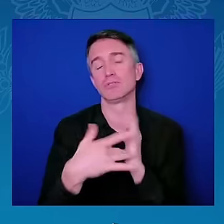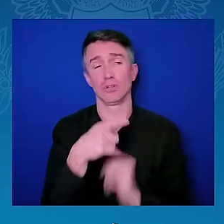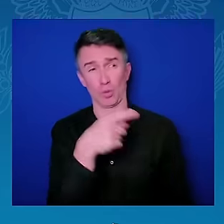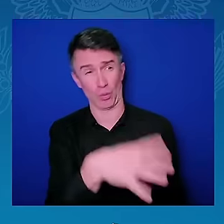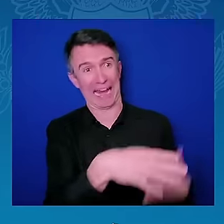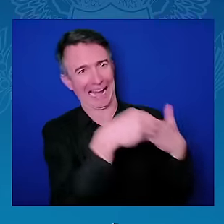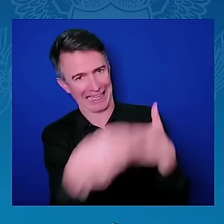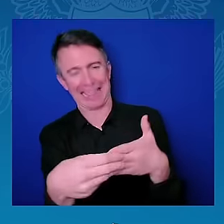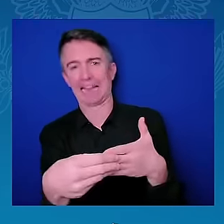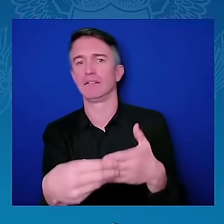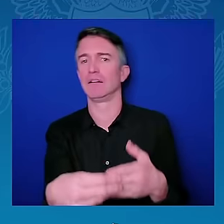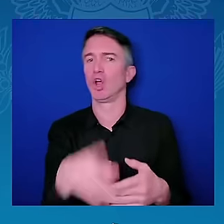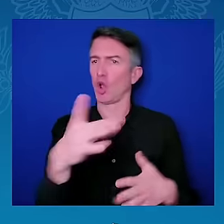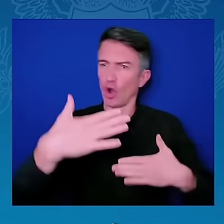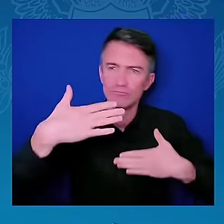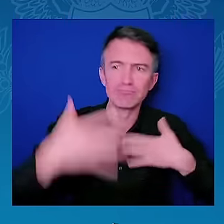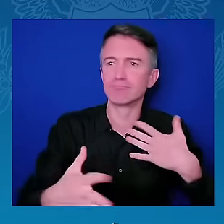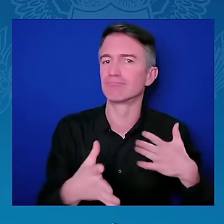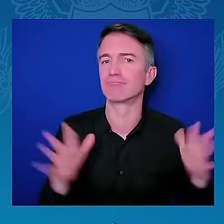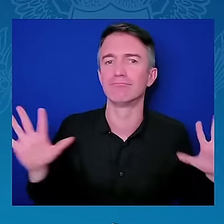Thank you. Thank you.